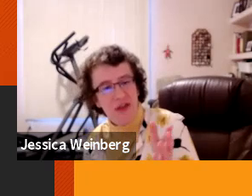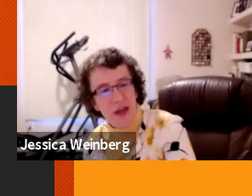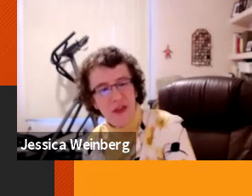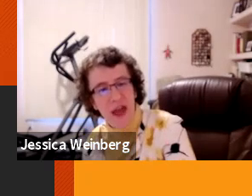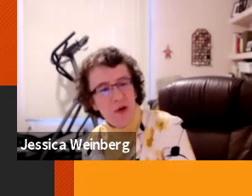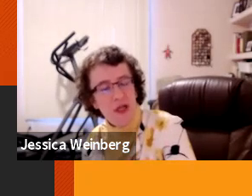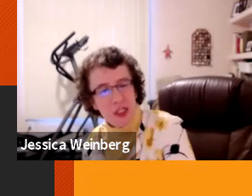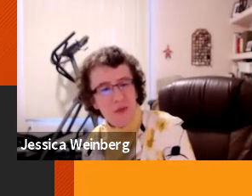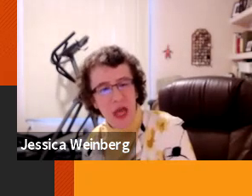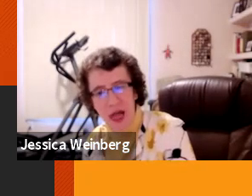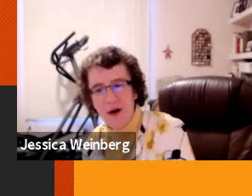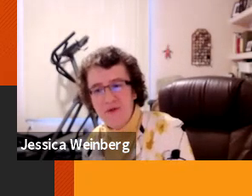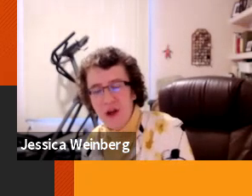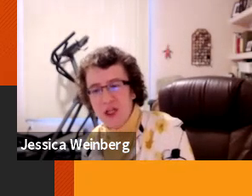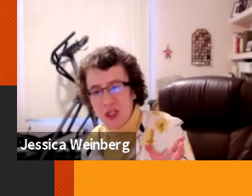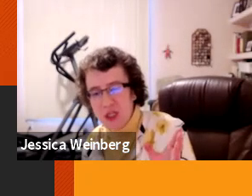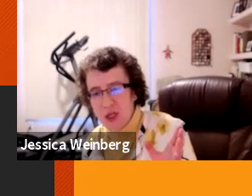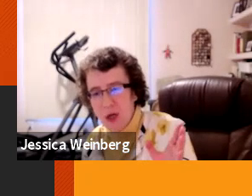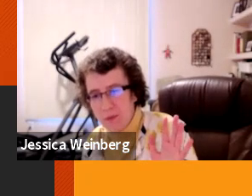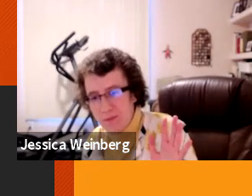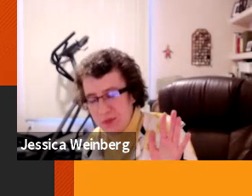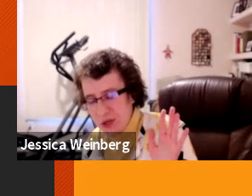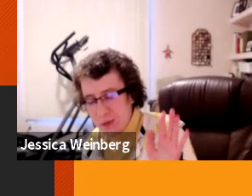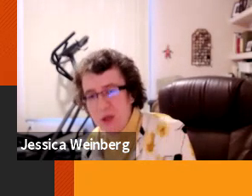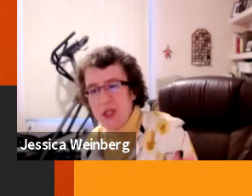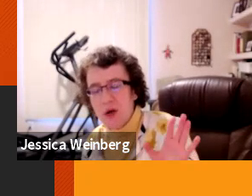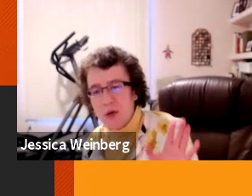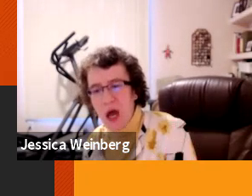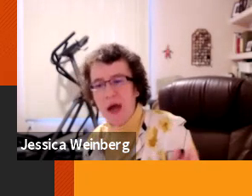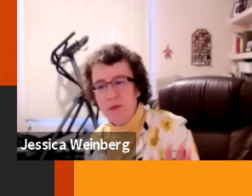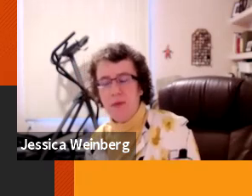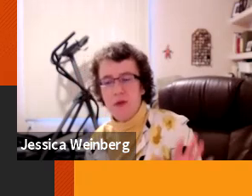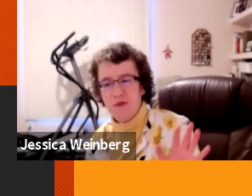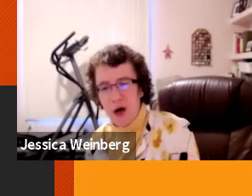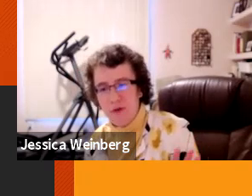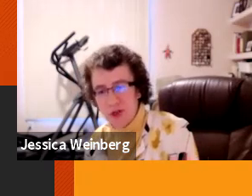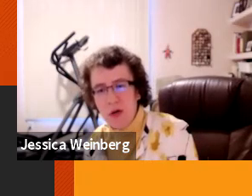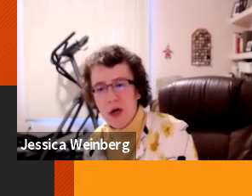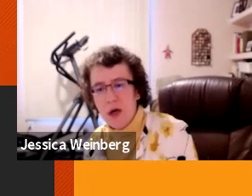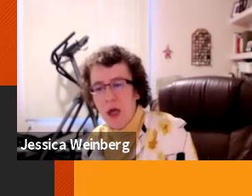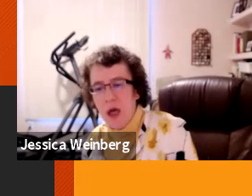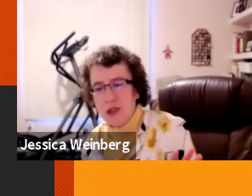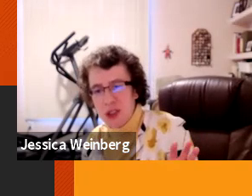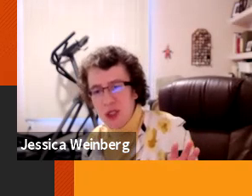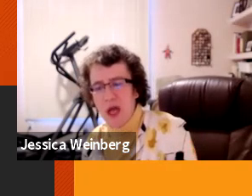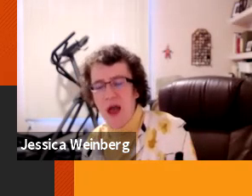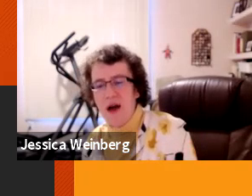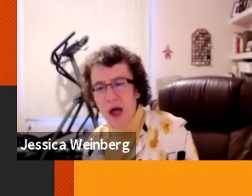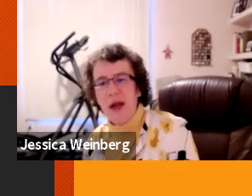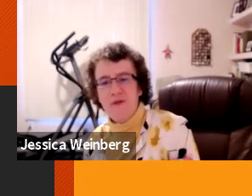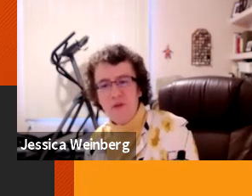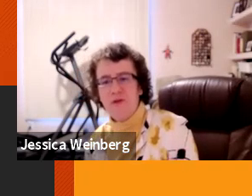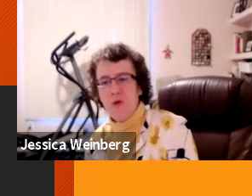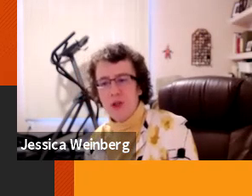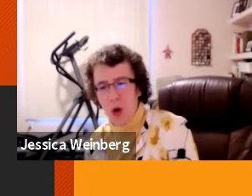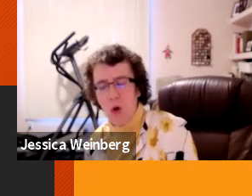i said they really seem to have these these communities that are not a member of tata seem to have